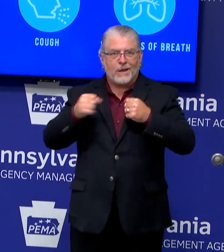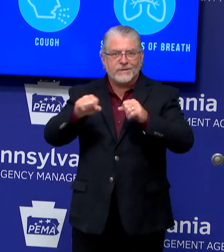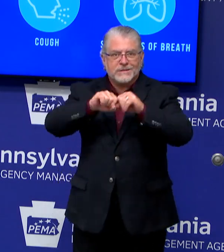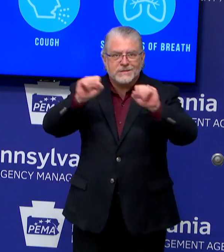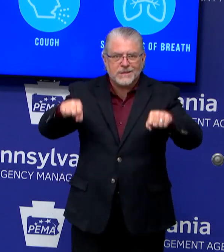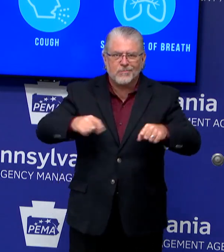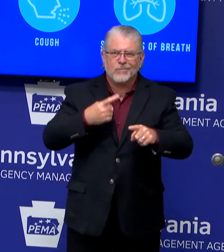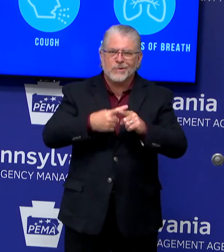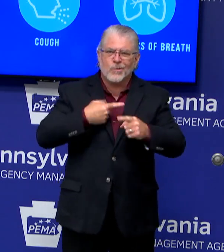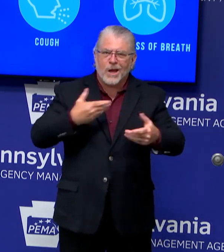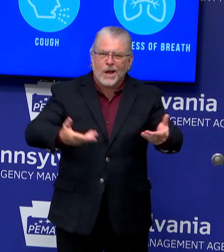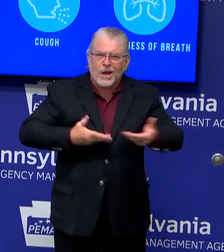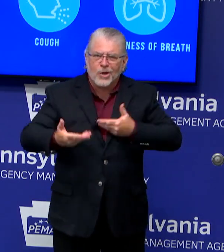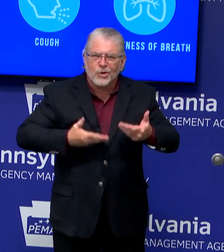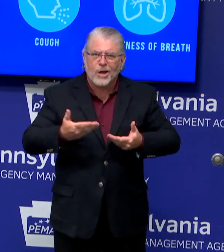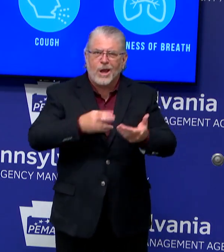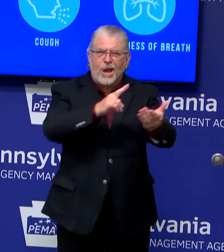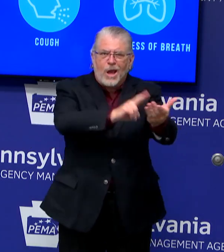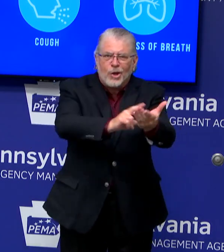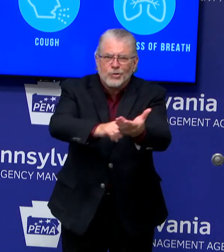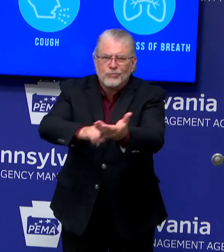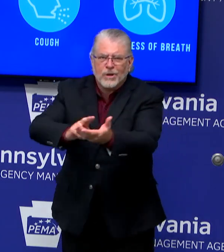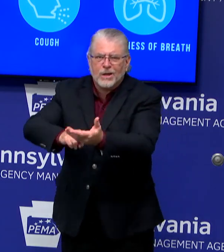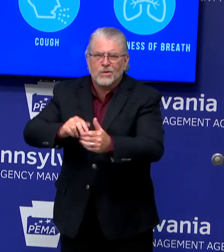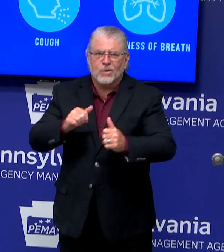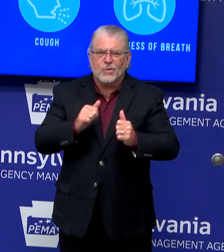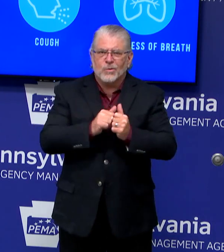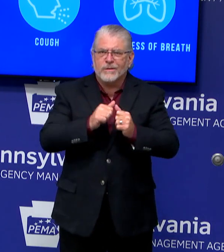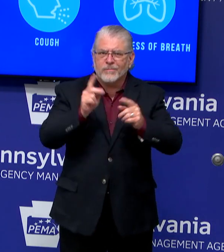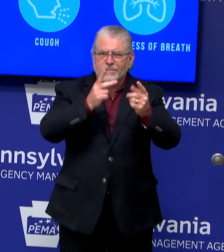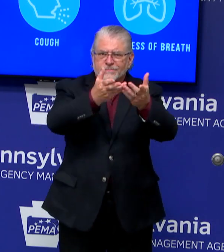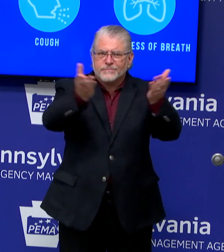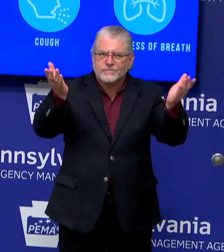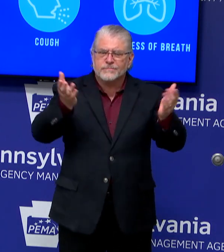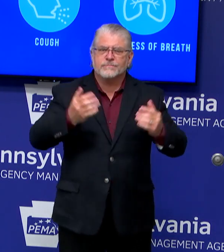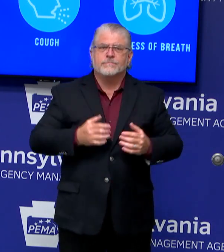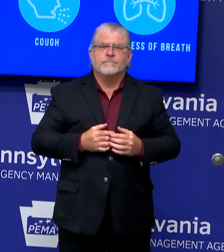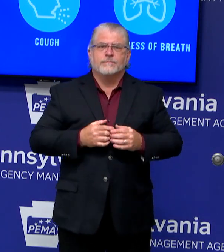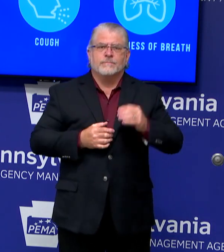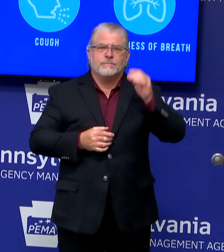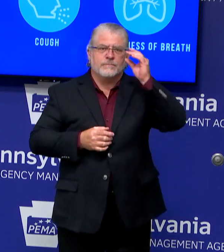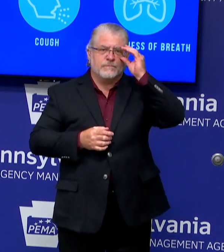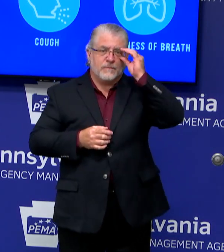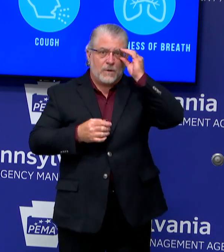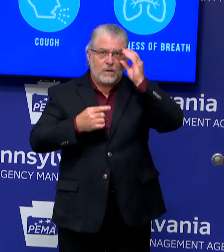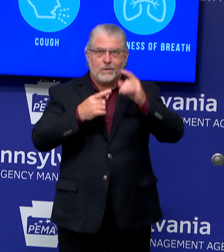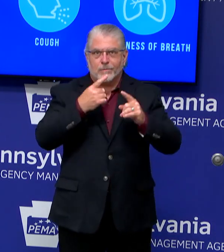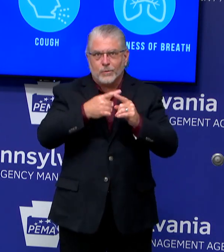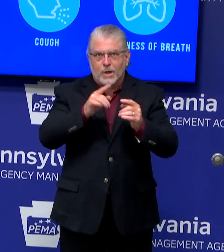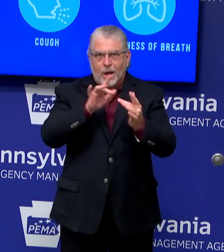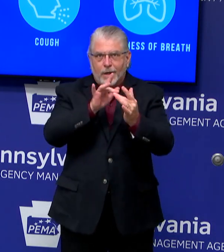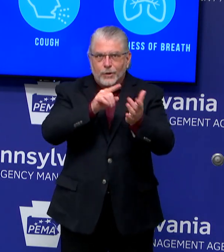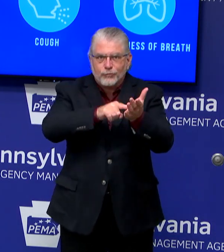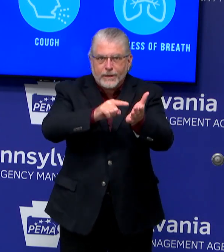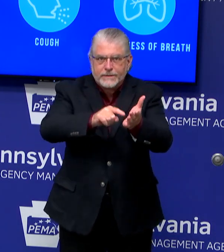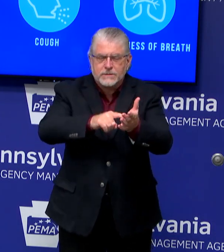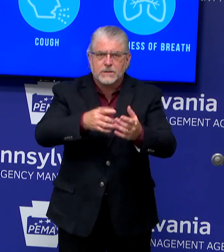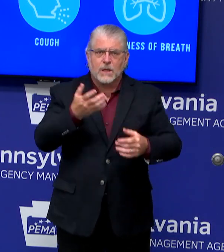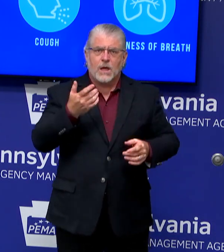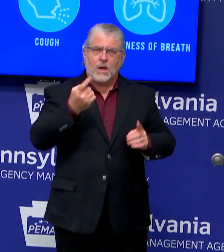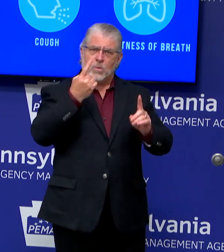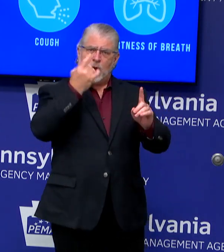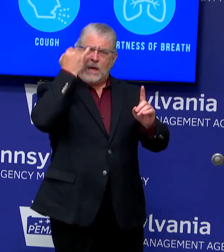with to do contact tracing. And the idea is then to be able to contain